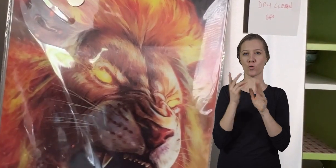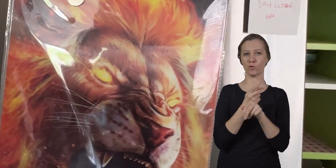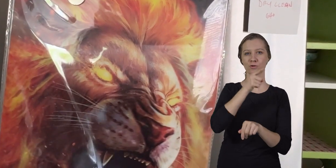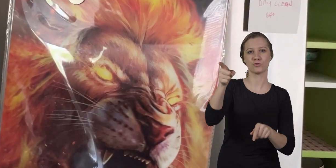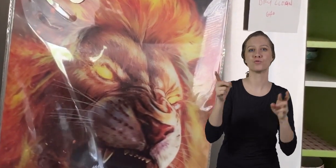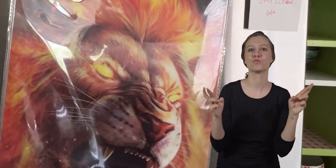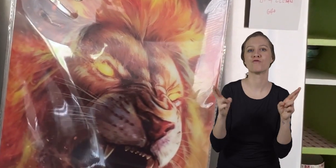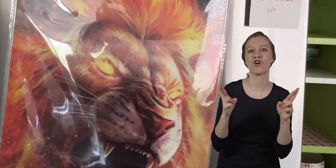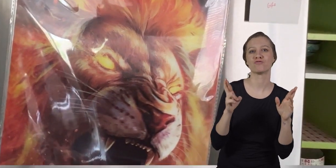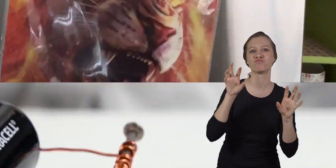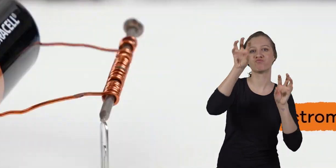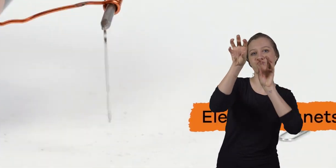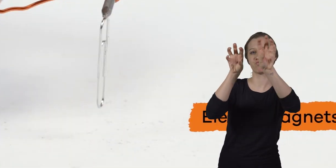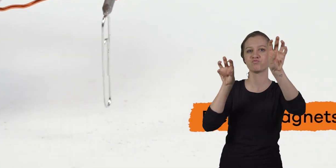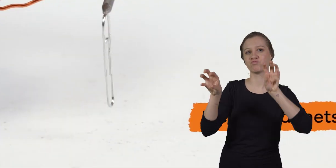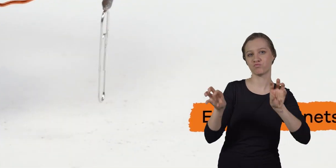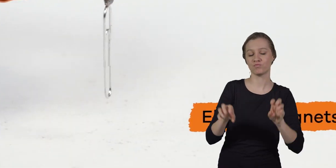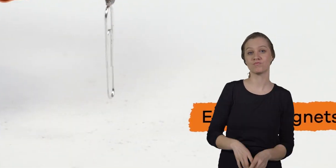your refrigerator